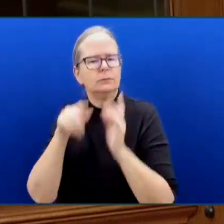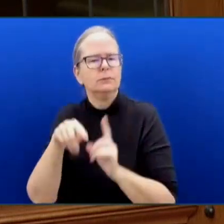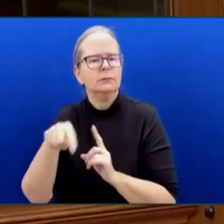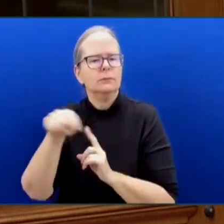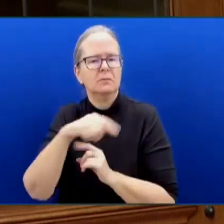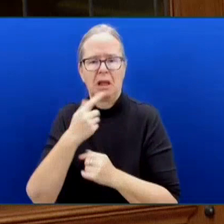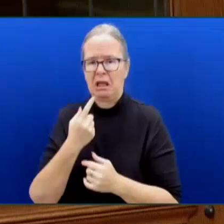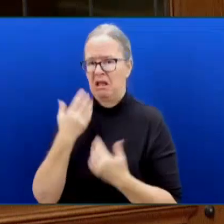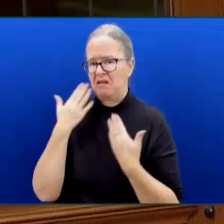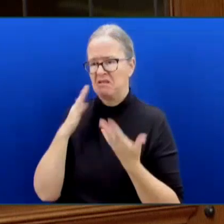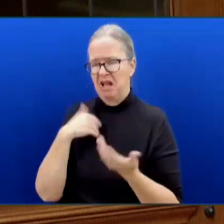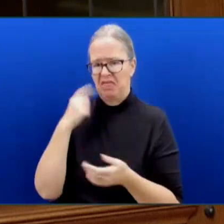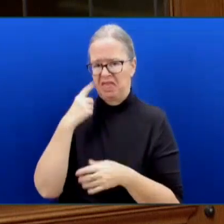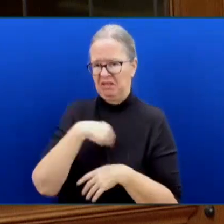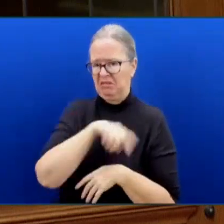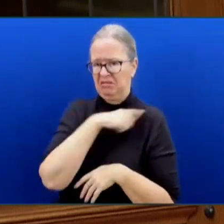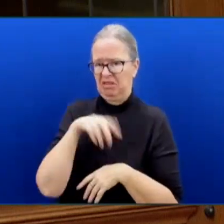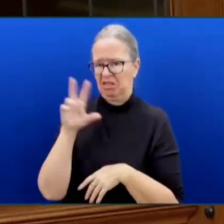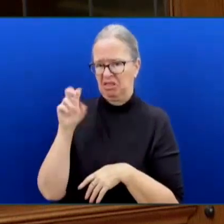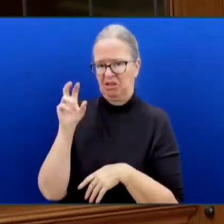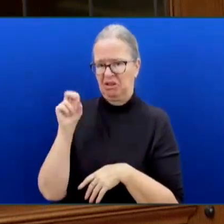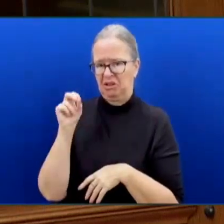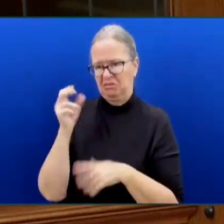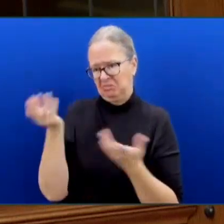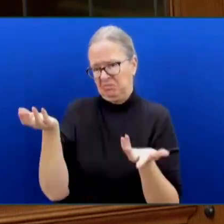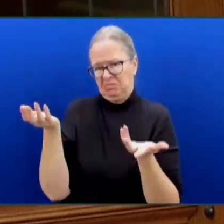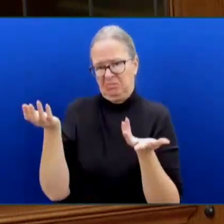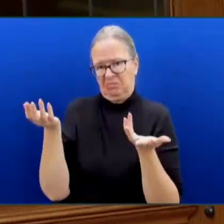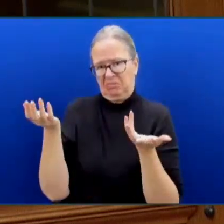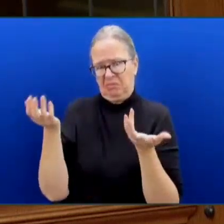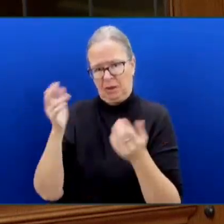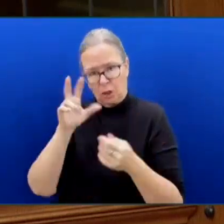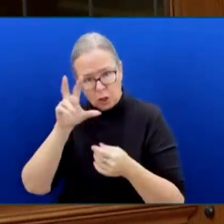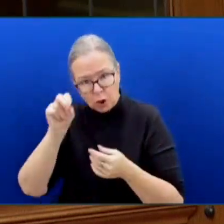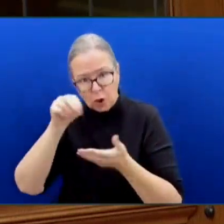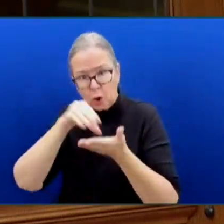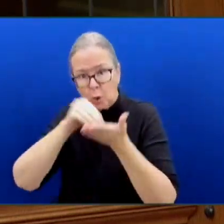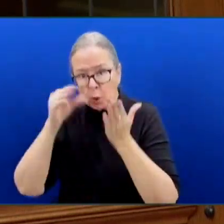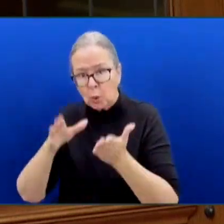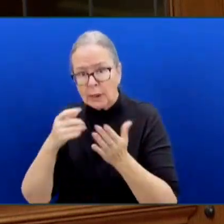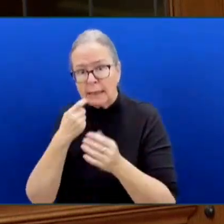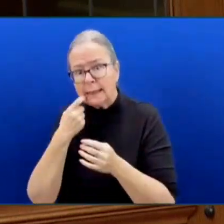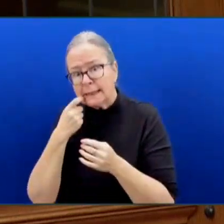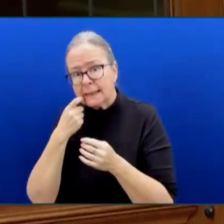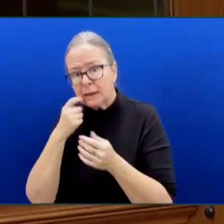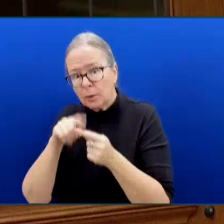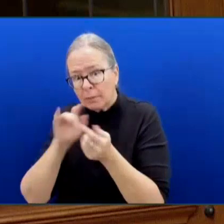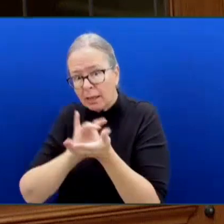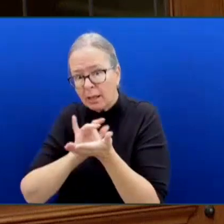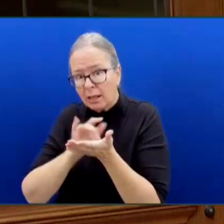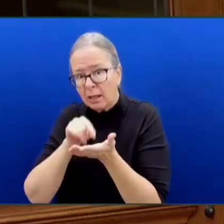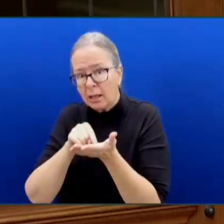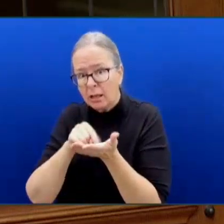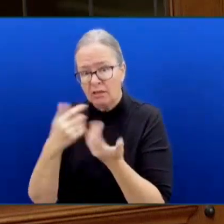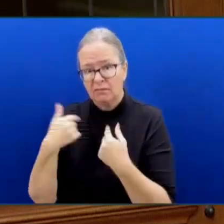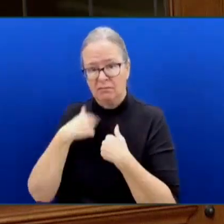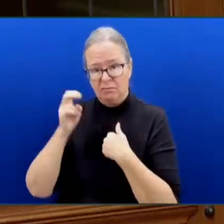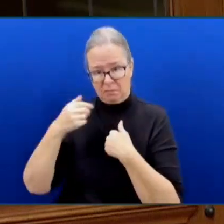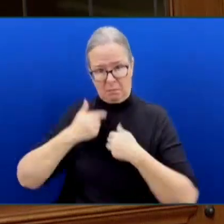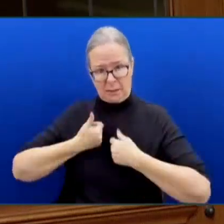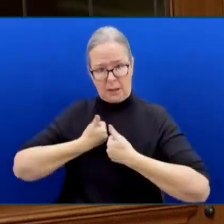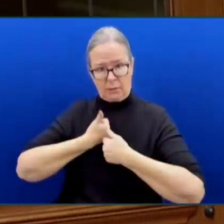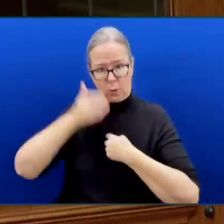Thirty. As a grandfather, I worry that my own grandson will be peer-pressured into trying these safe